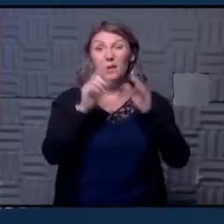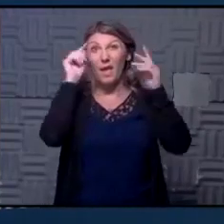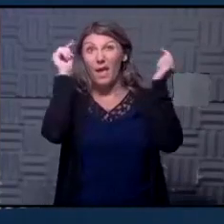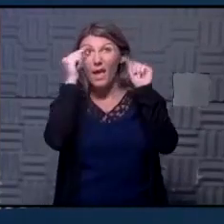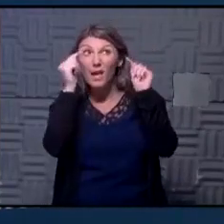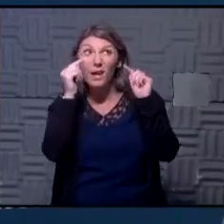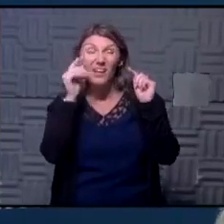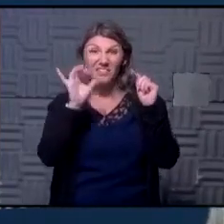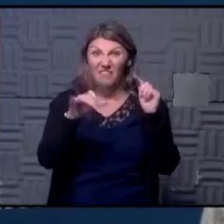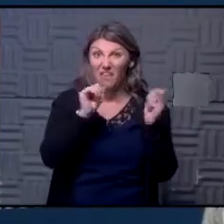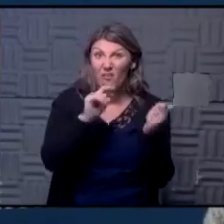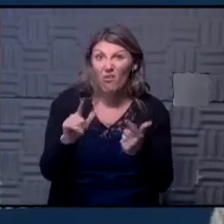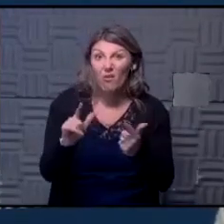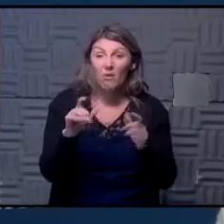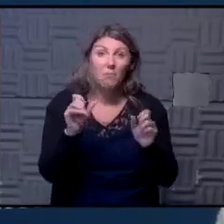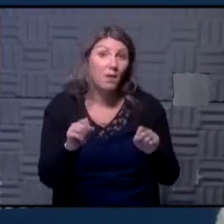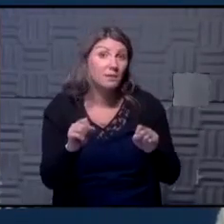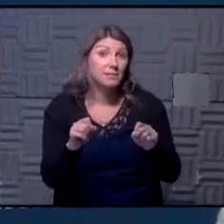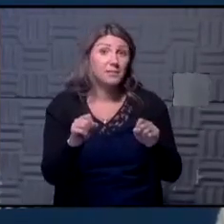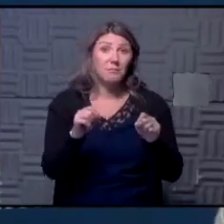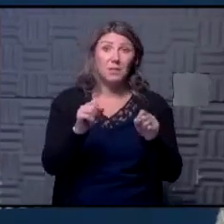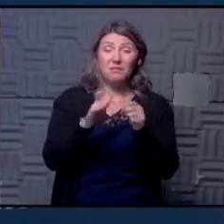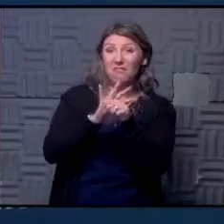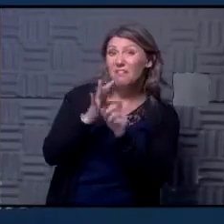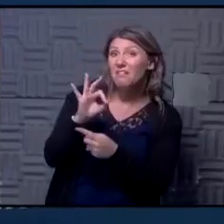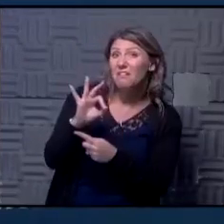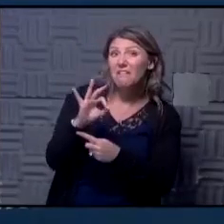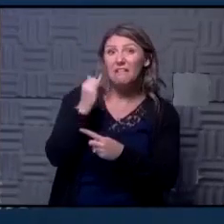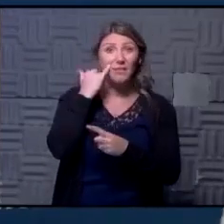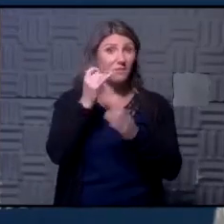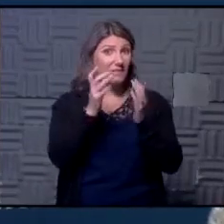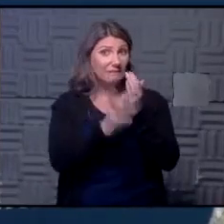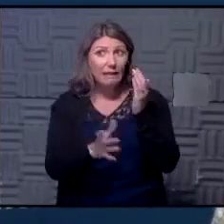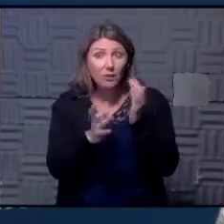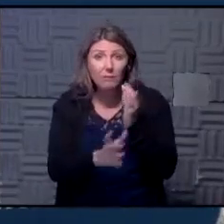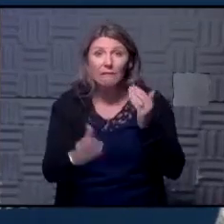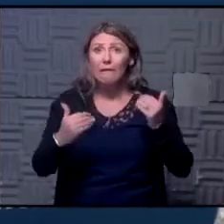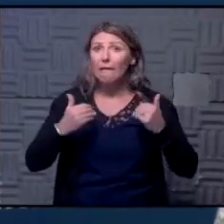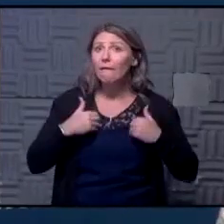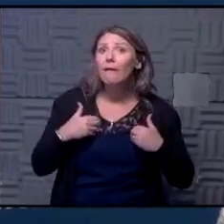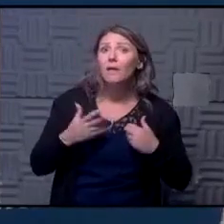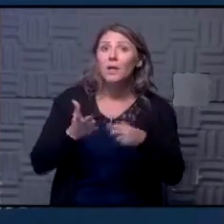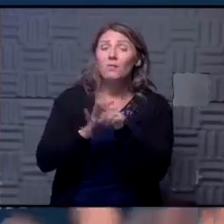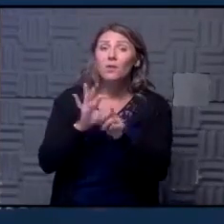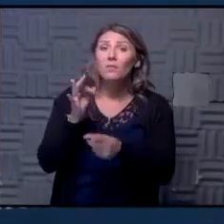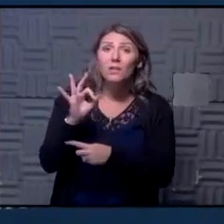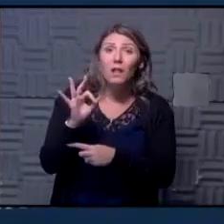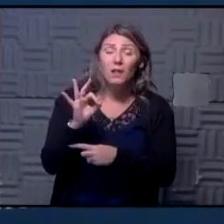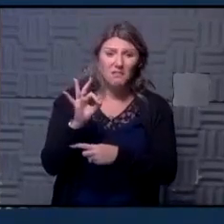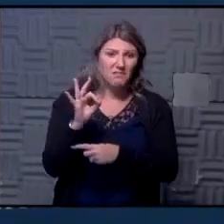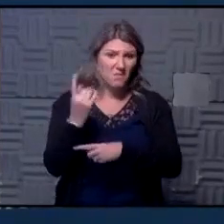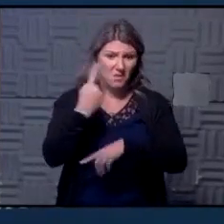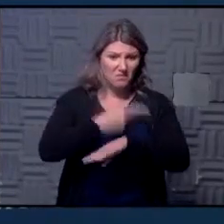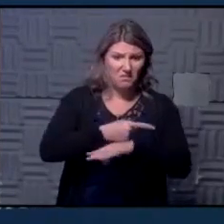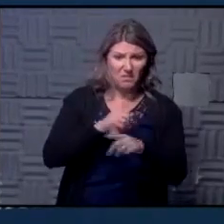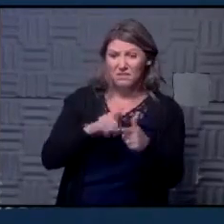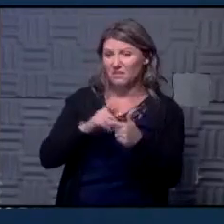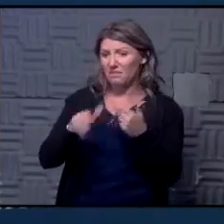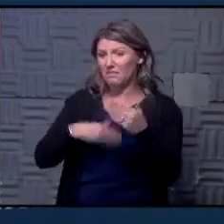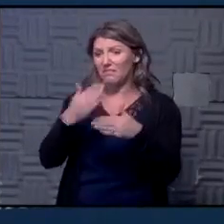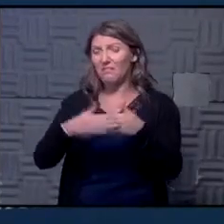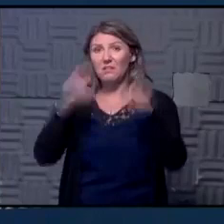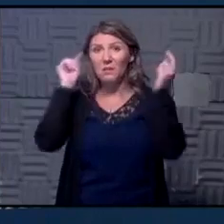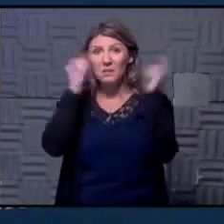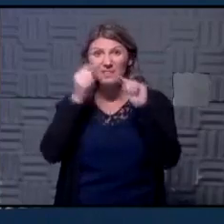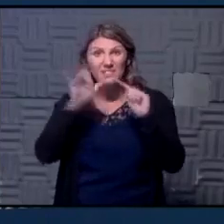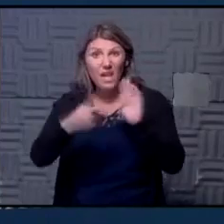am i possibly have covid if i'm just getting diarrhea do i have covid if i get diarrhea one day and then the next day i have a headache is it